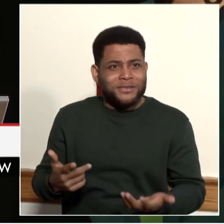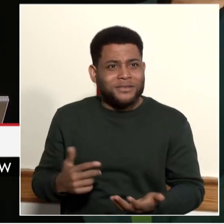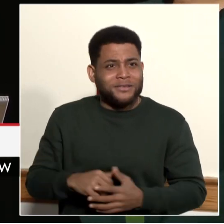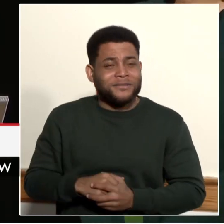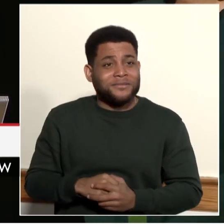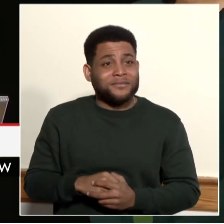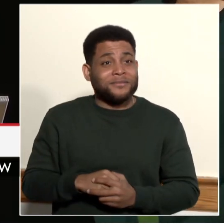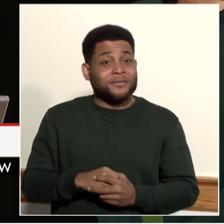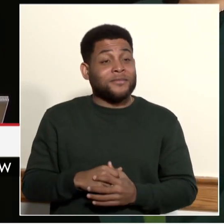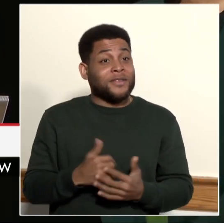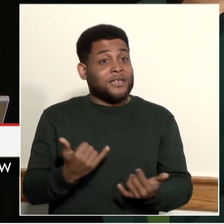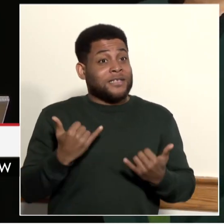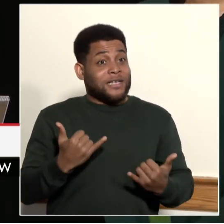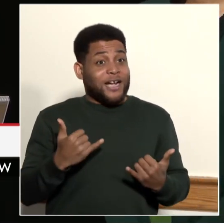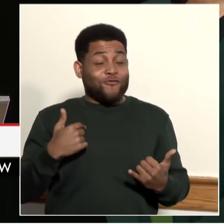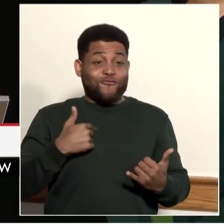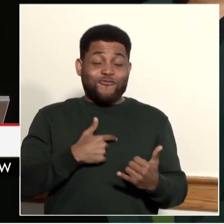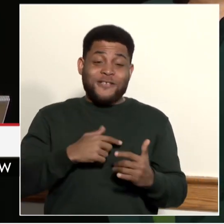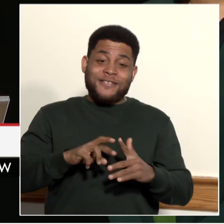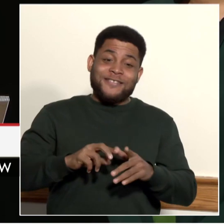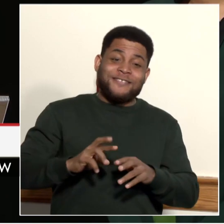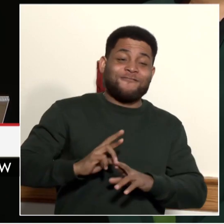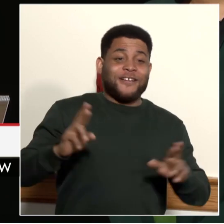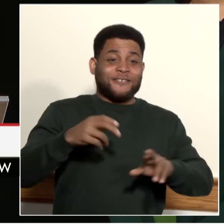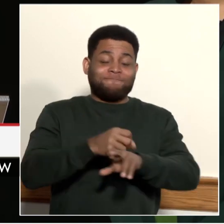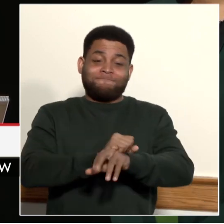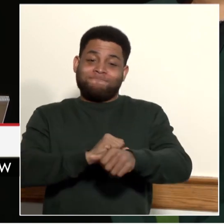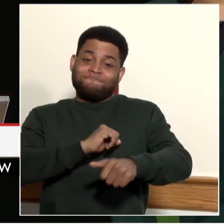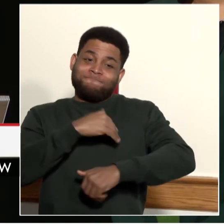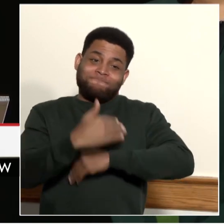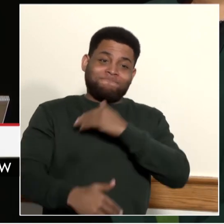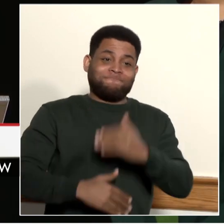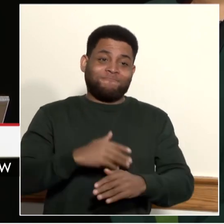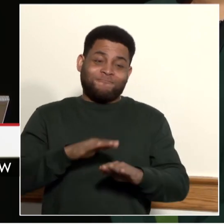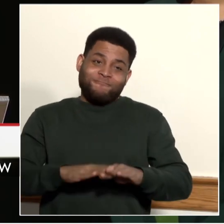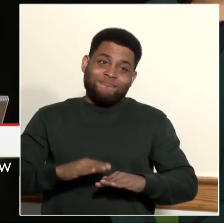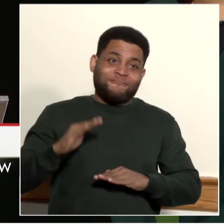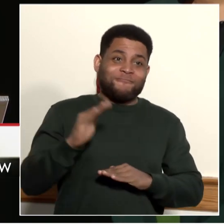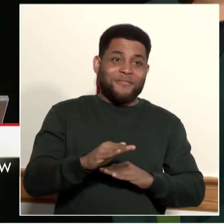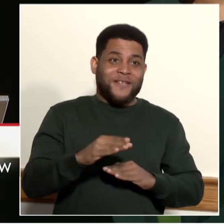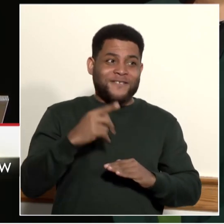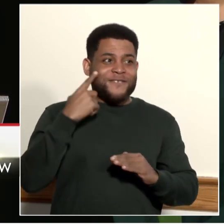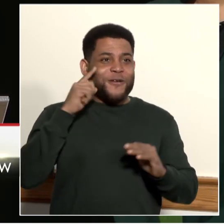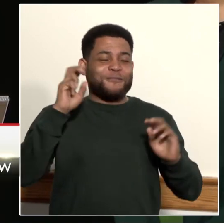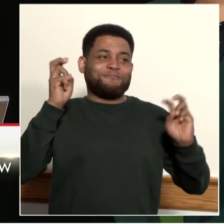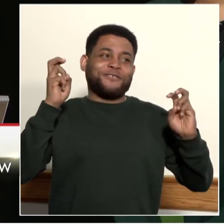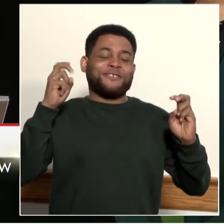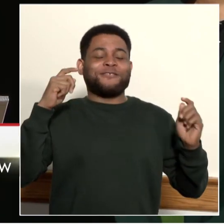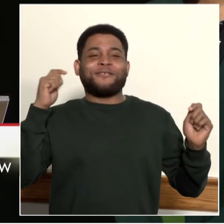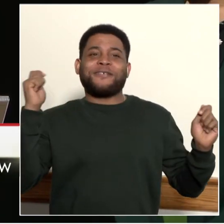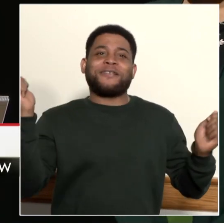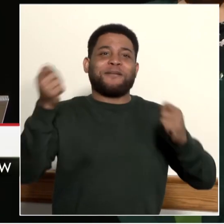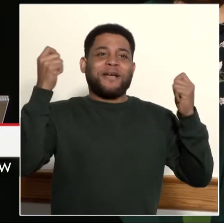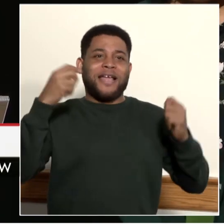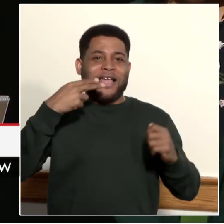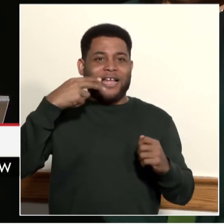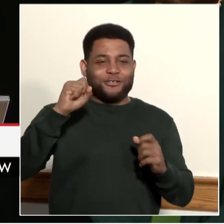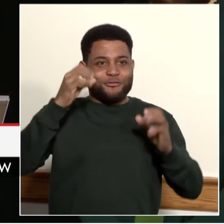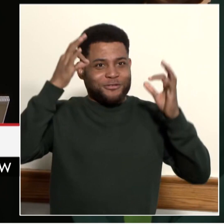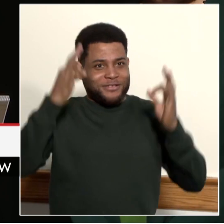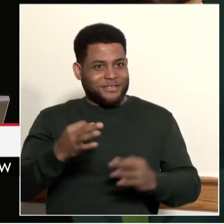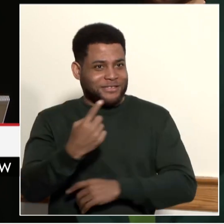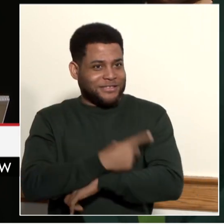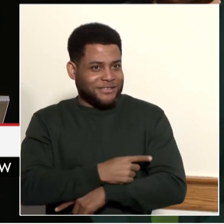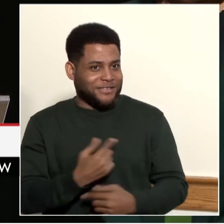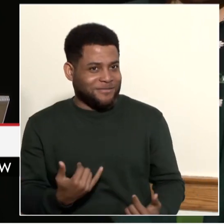of our live and celebrate, uh, high school decision day, remember that, that even if you do not get